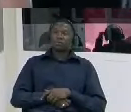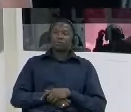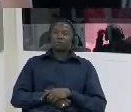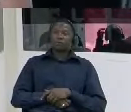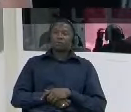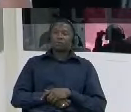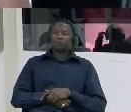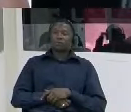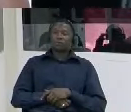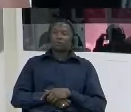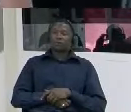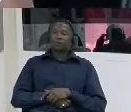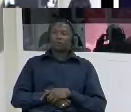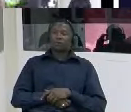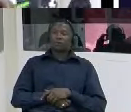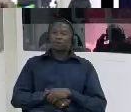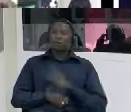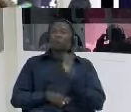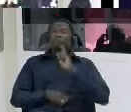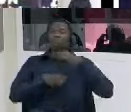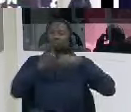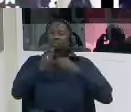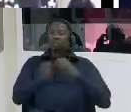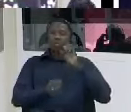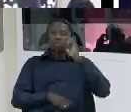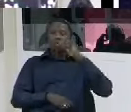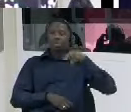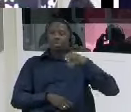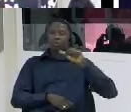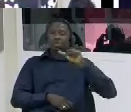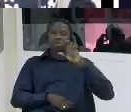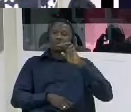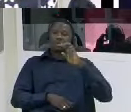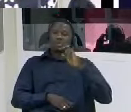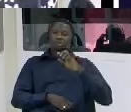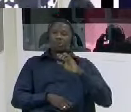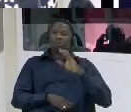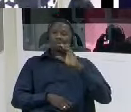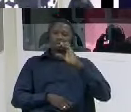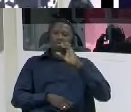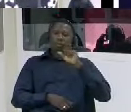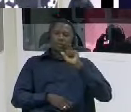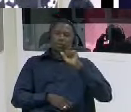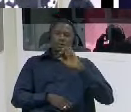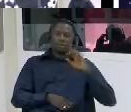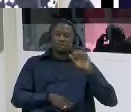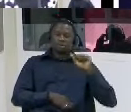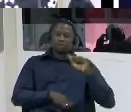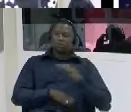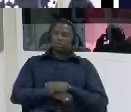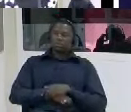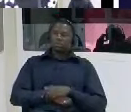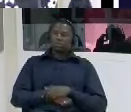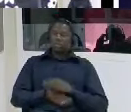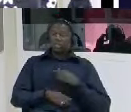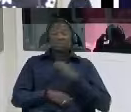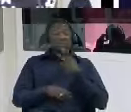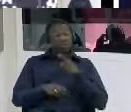what about umaru barrow umar also was beating shouting on top of his boys